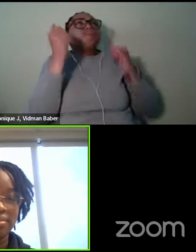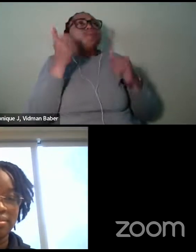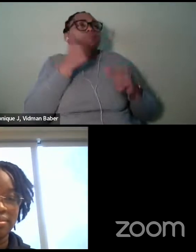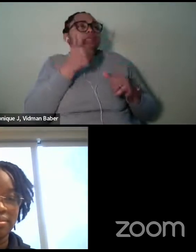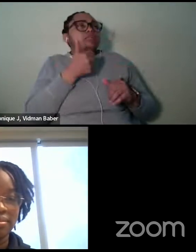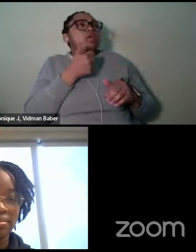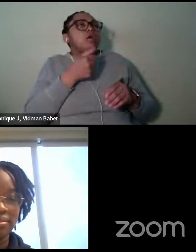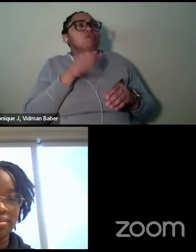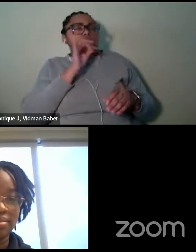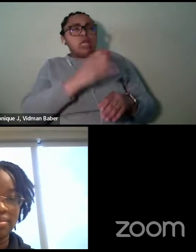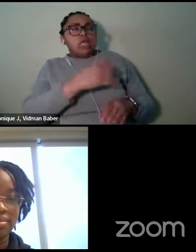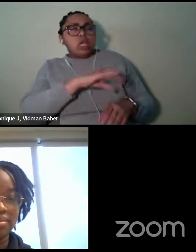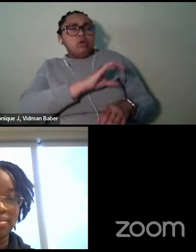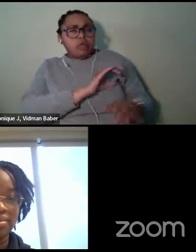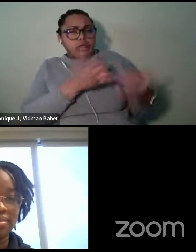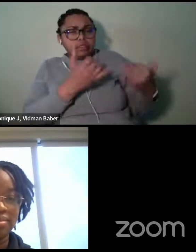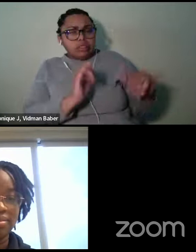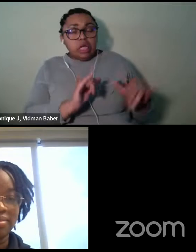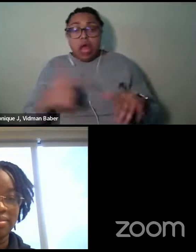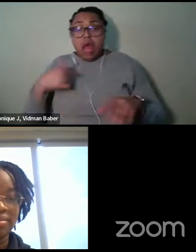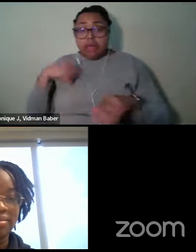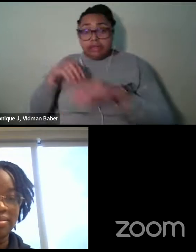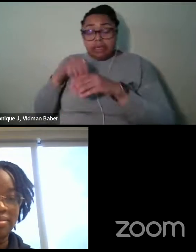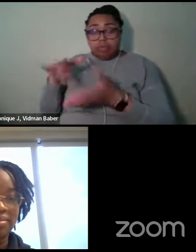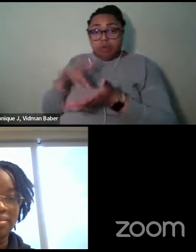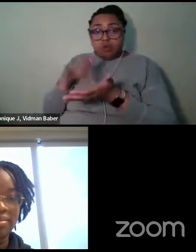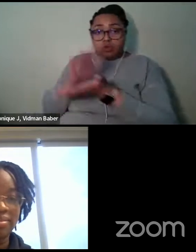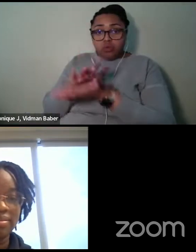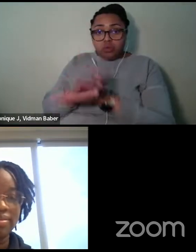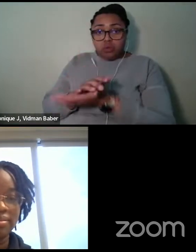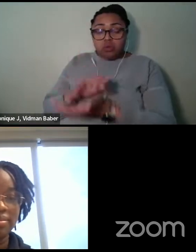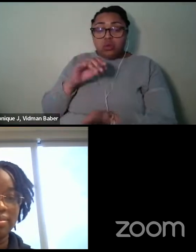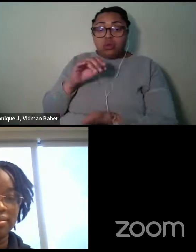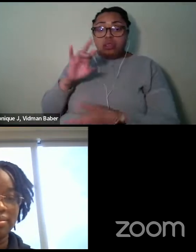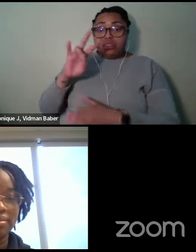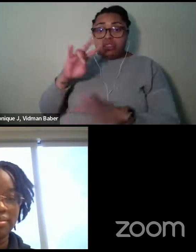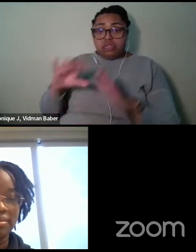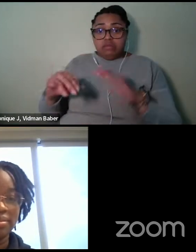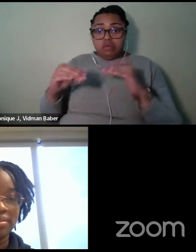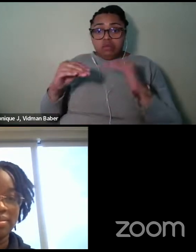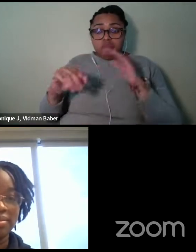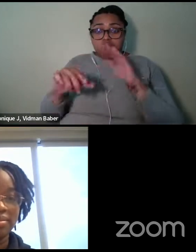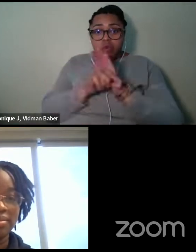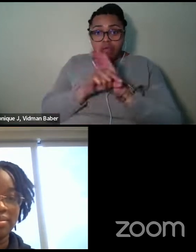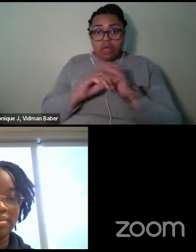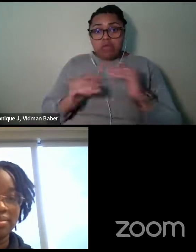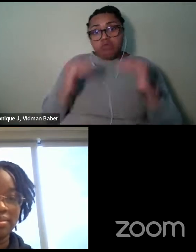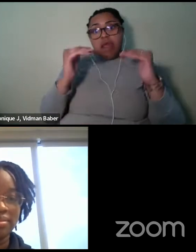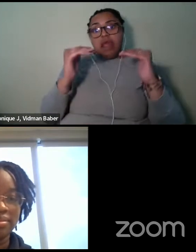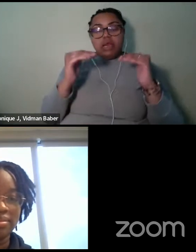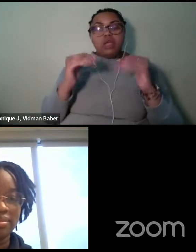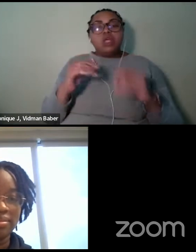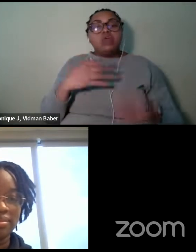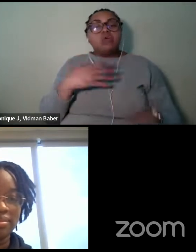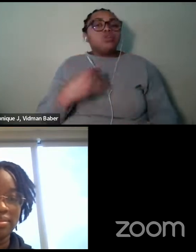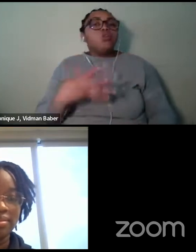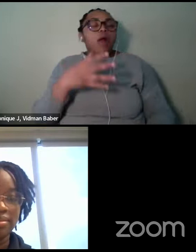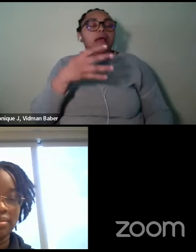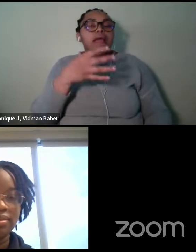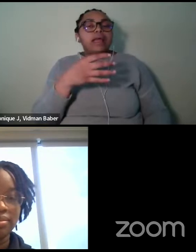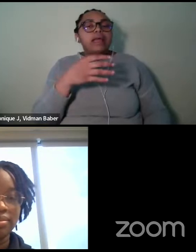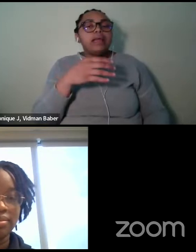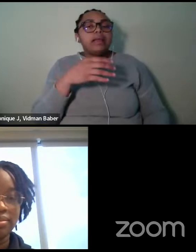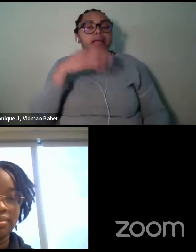school in seventh grade, a teacher, I actually a white male teacher, uh, handed me the autobiography of Malcolm X.